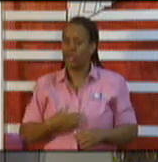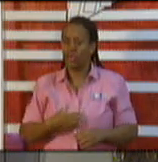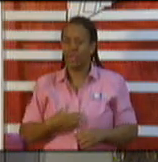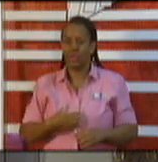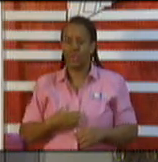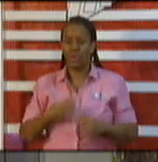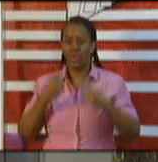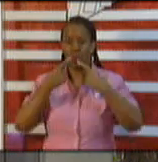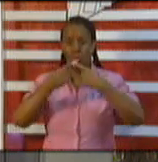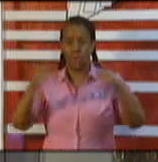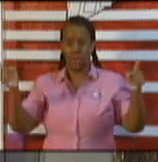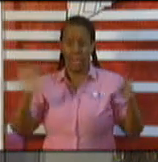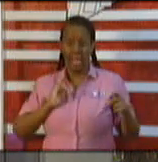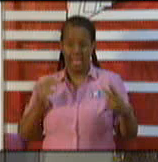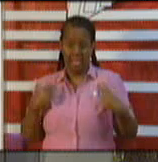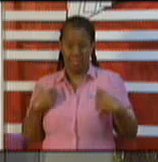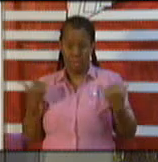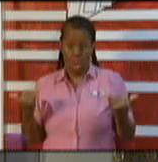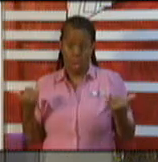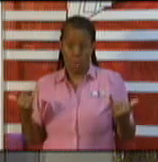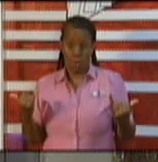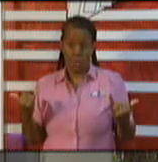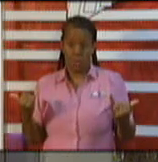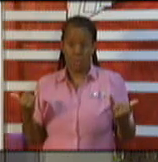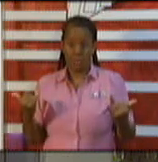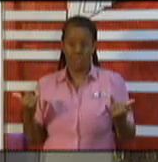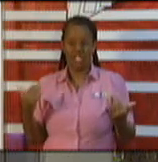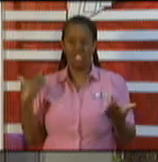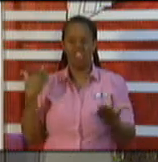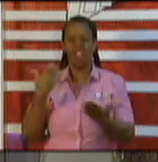world has now seen its 10th millionth case.